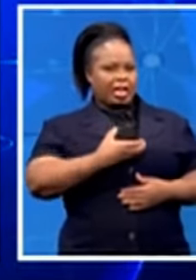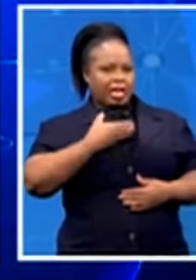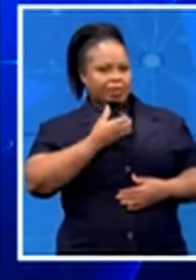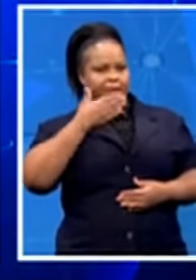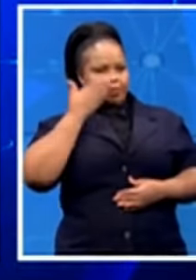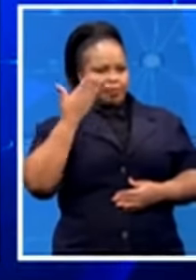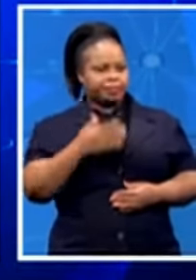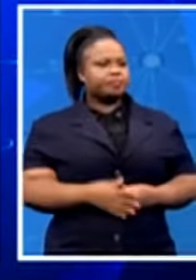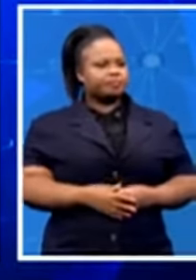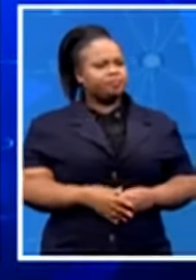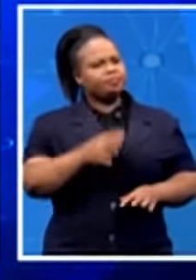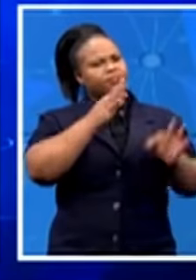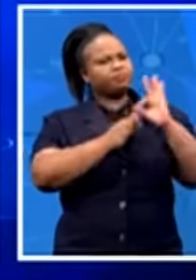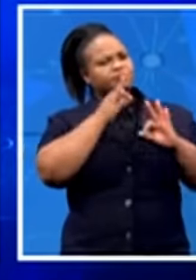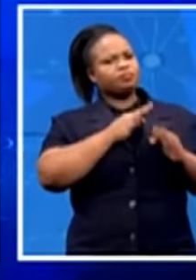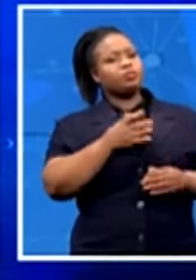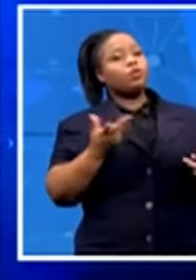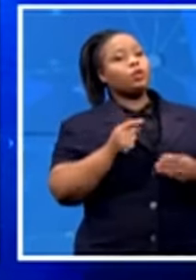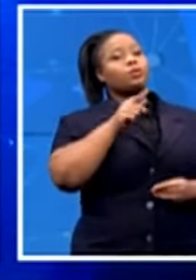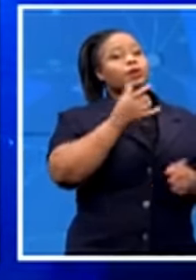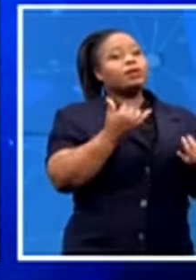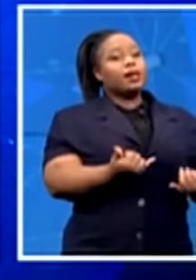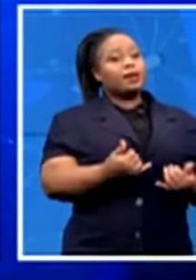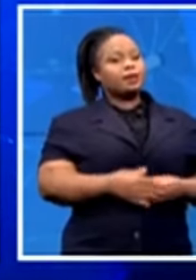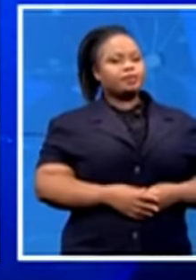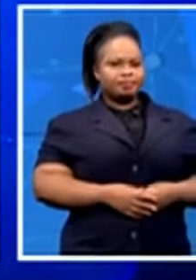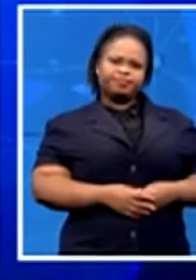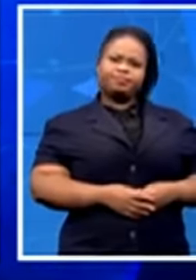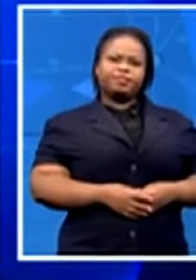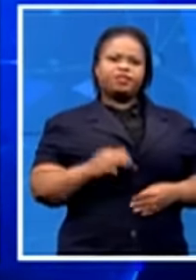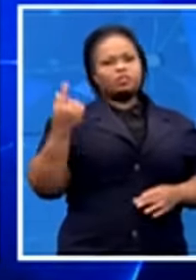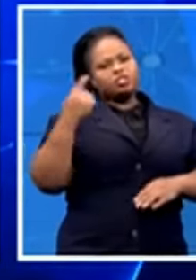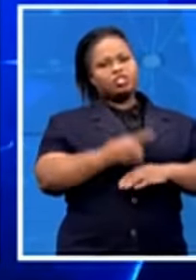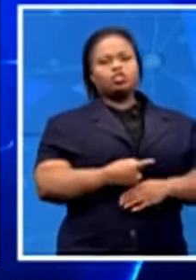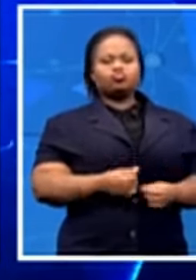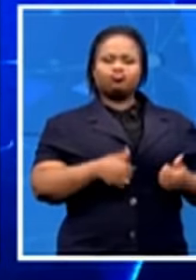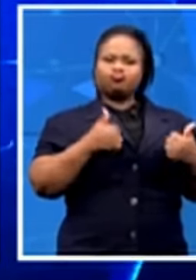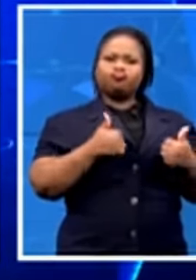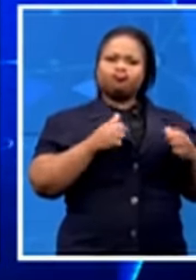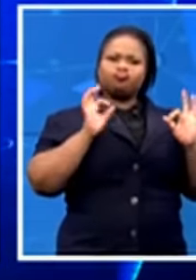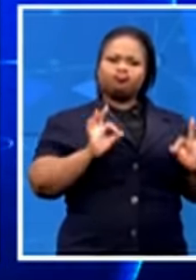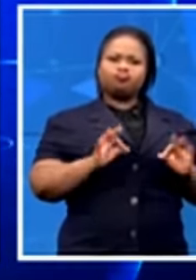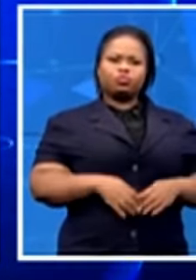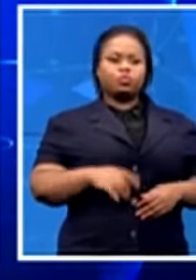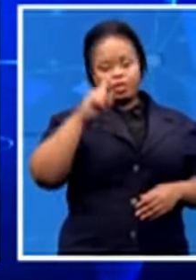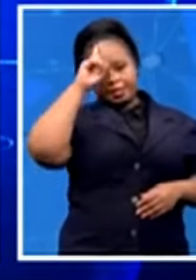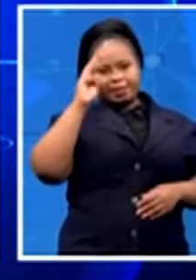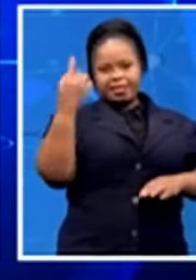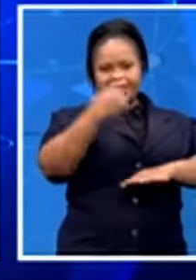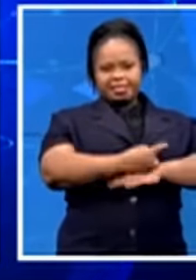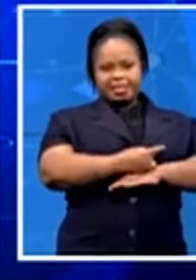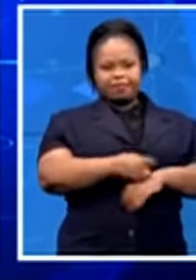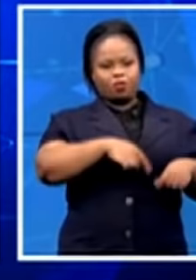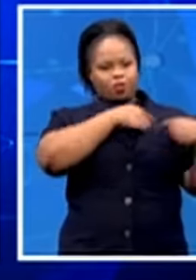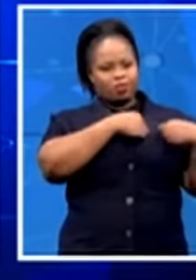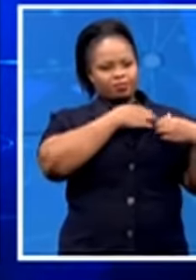are now. And I guess it's been a day of goodwill, isn't it? It's Mandela Day today, and you would expect that. But I guess this